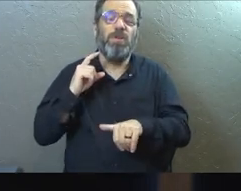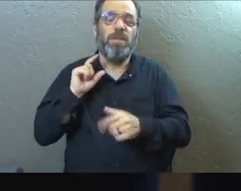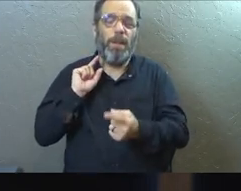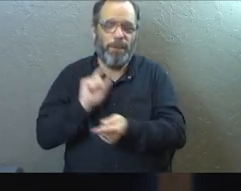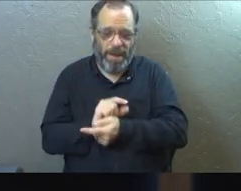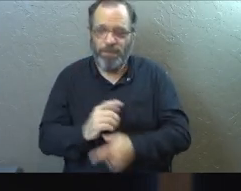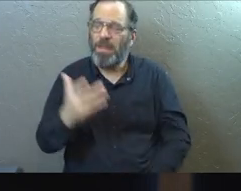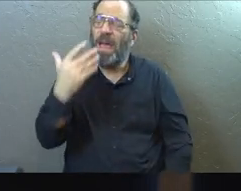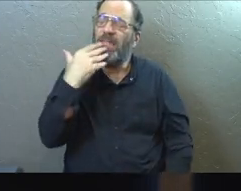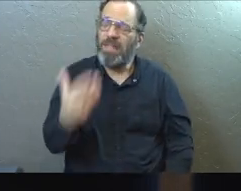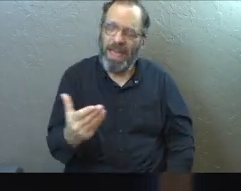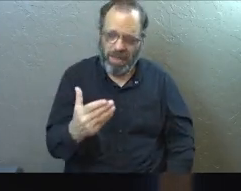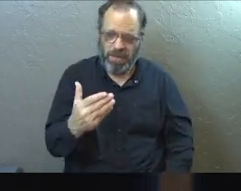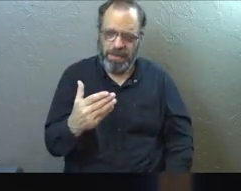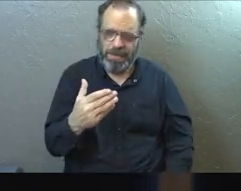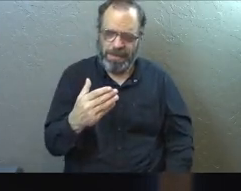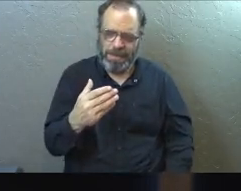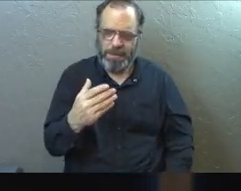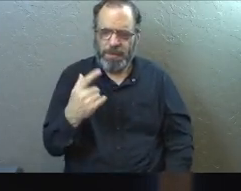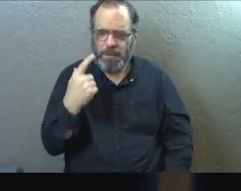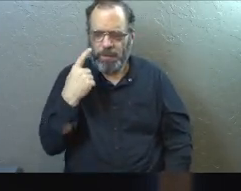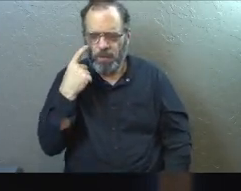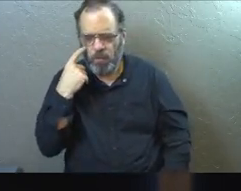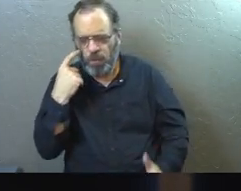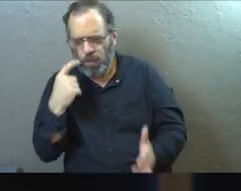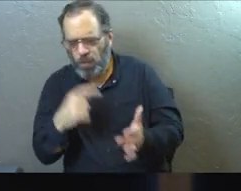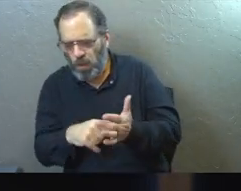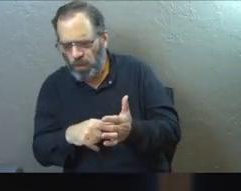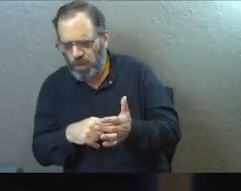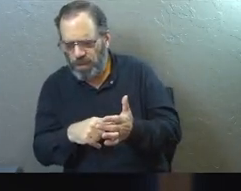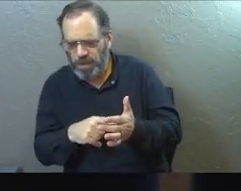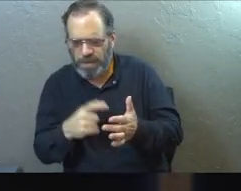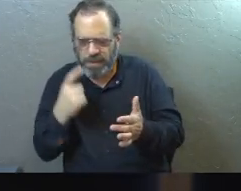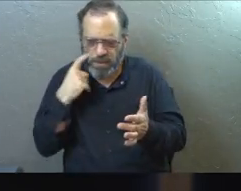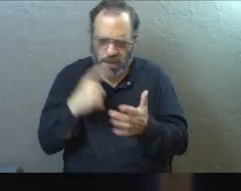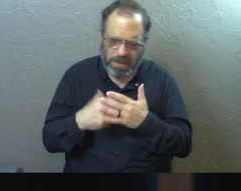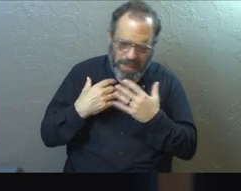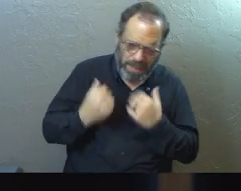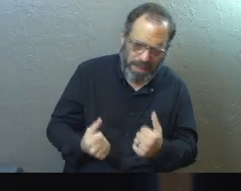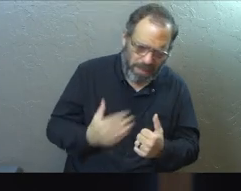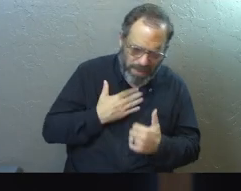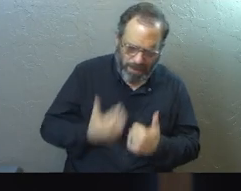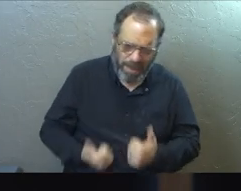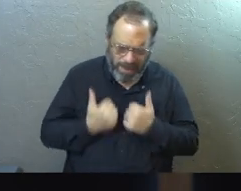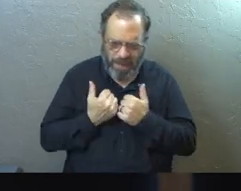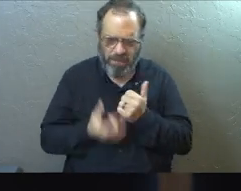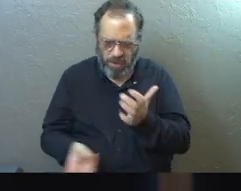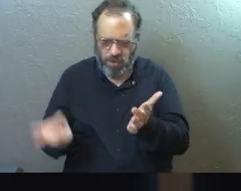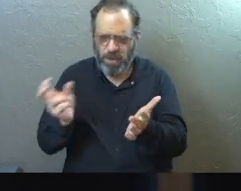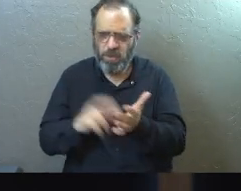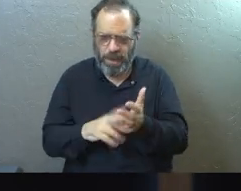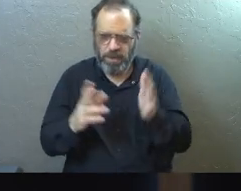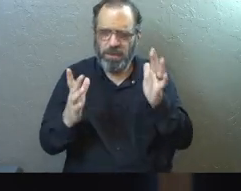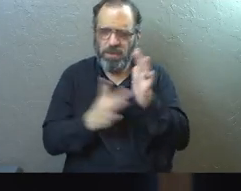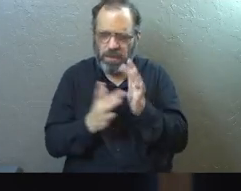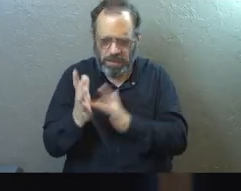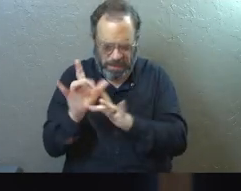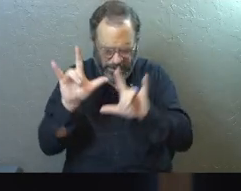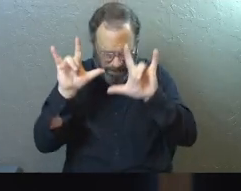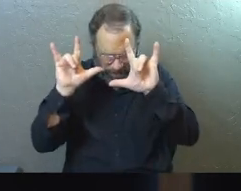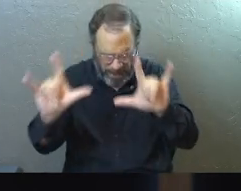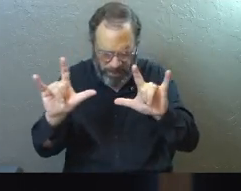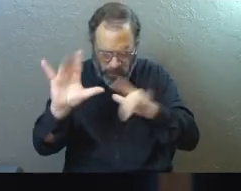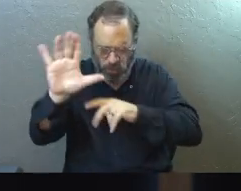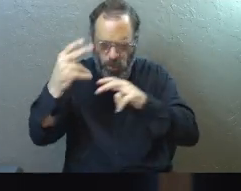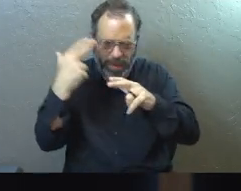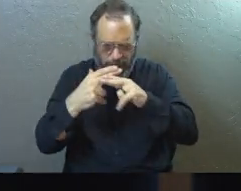And God, I thank you that we'll watch and we'll see how you heal and how you resurrect in our life. Jesus, we love you. pray